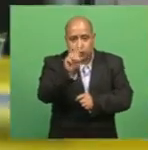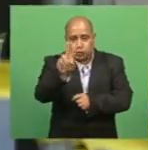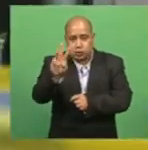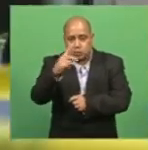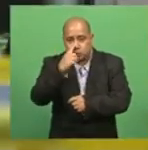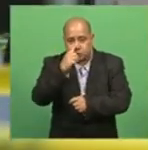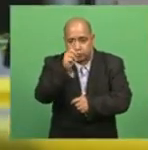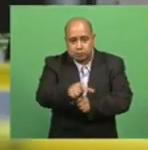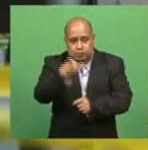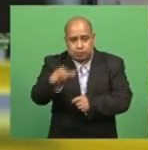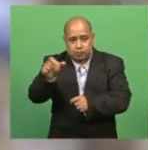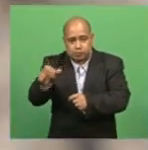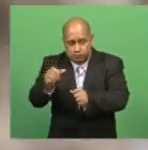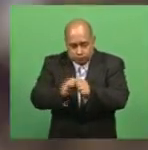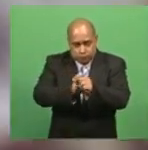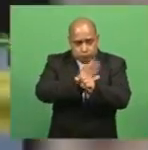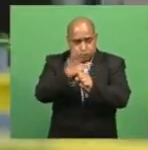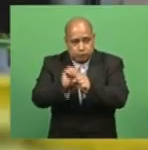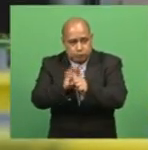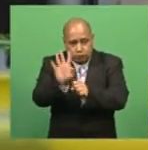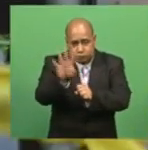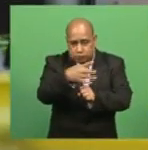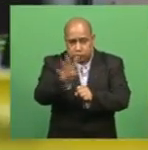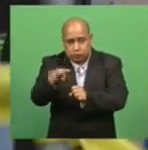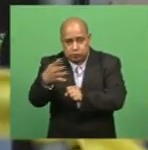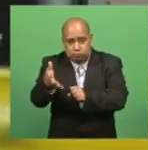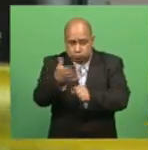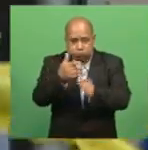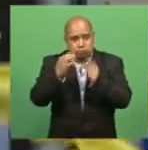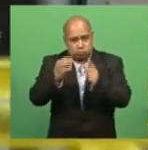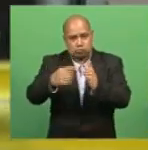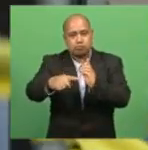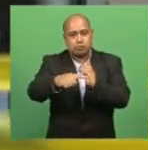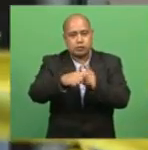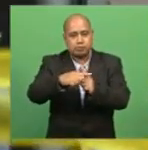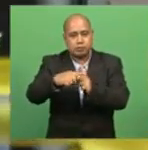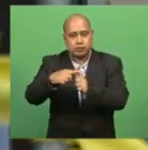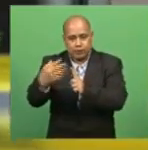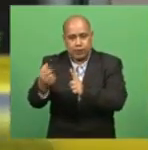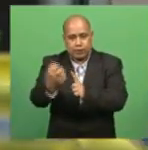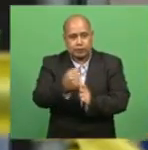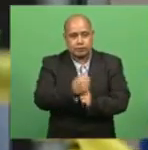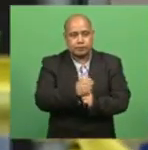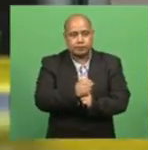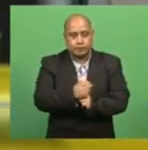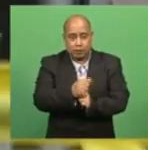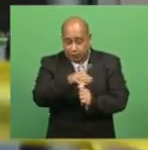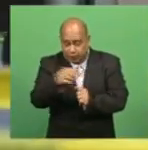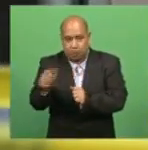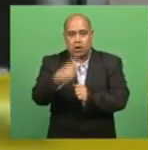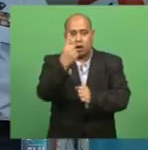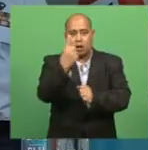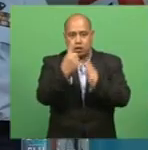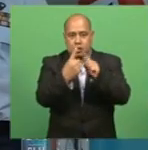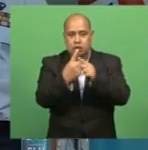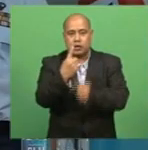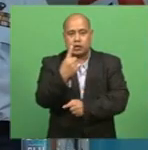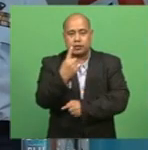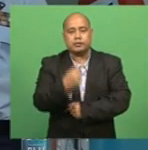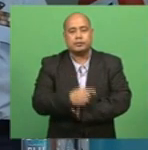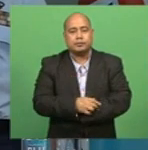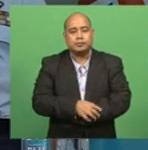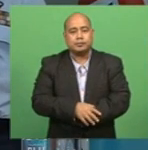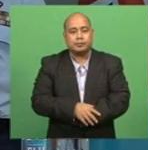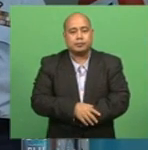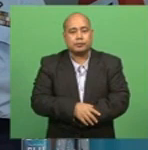result came back positive. One test returned what we call a soft positive result, meaning